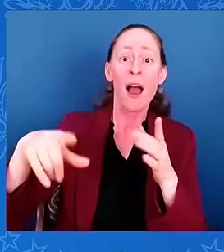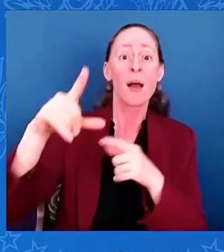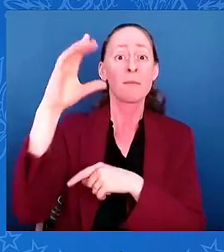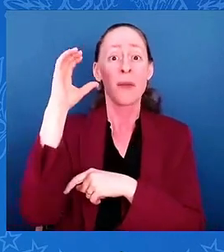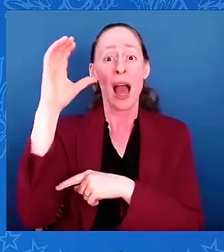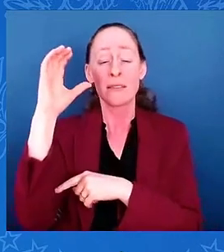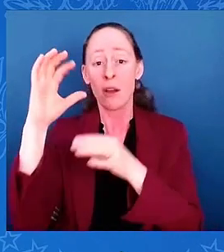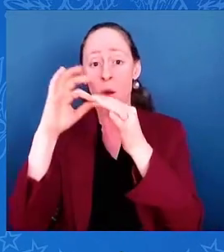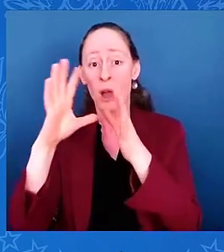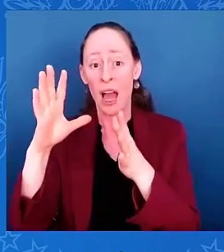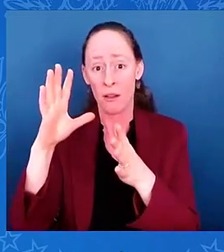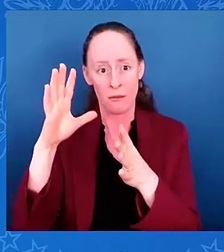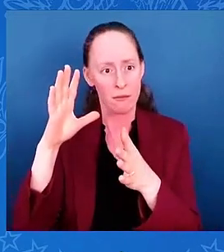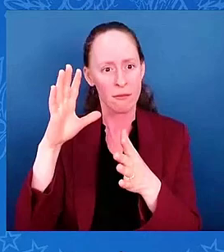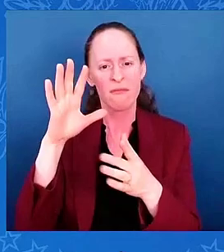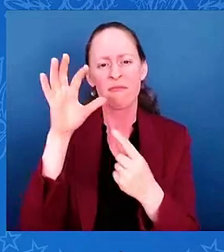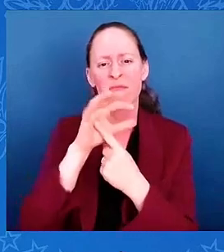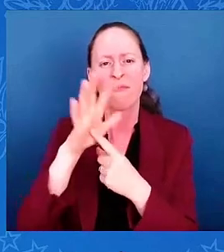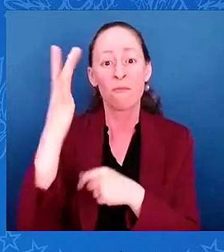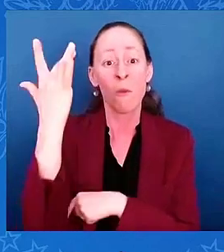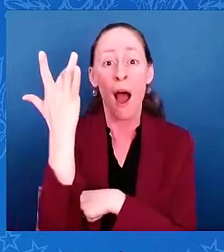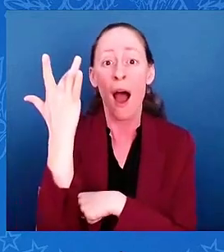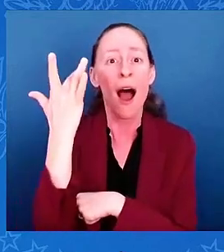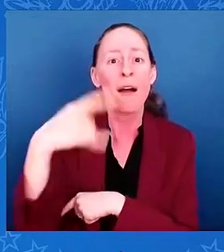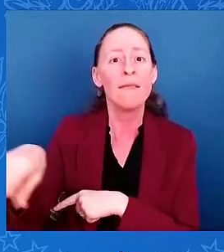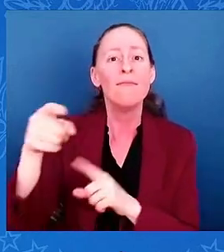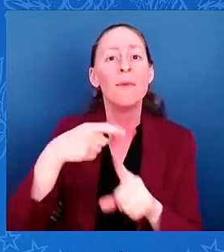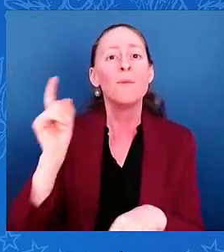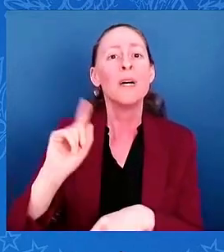football team, the University of Delaware. That's why you all so agree.